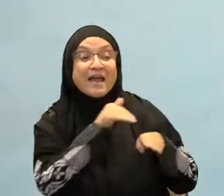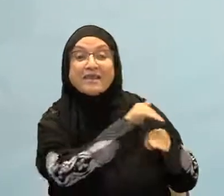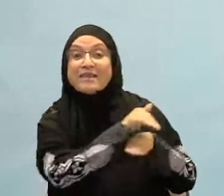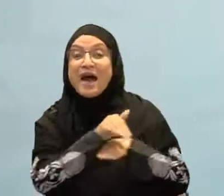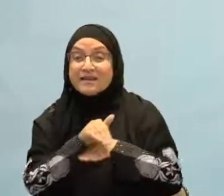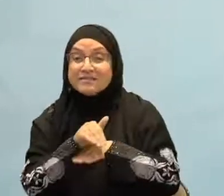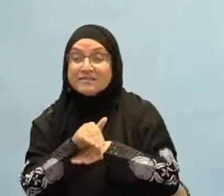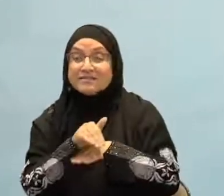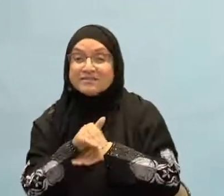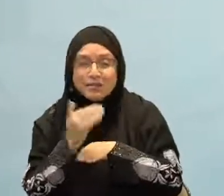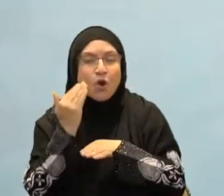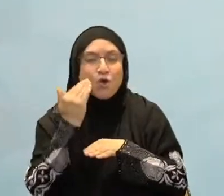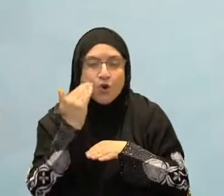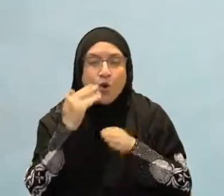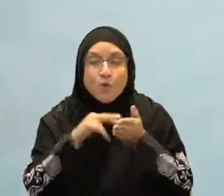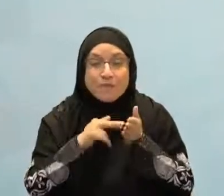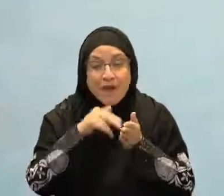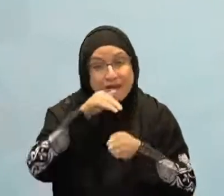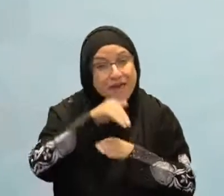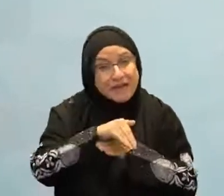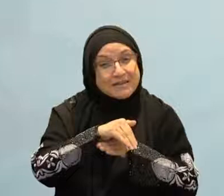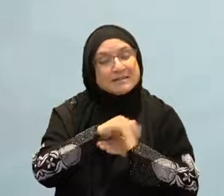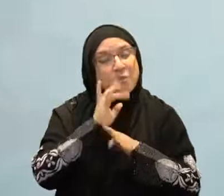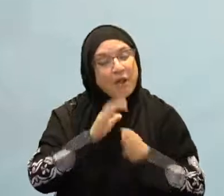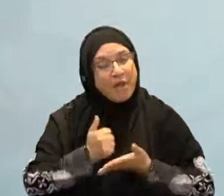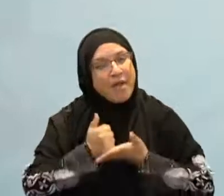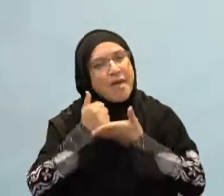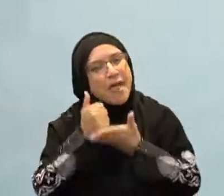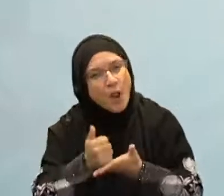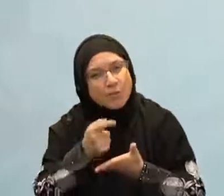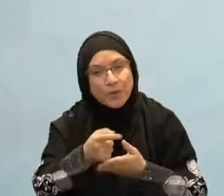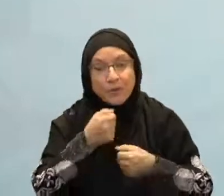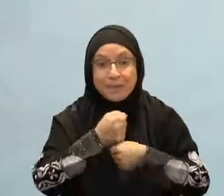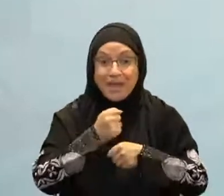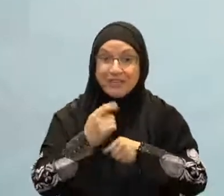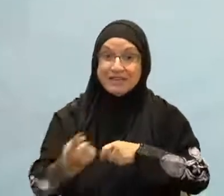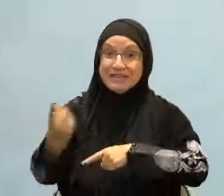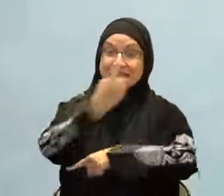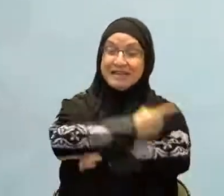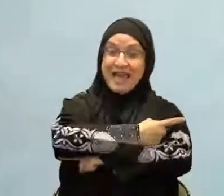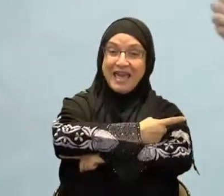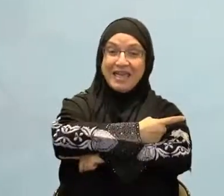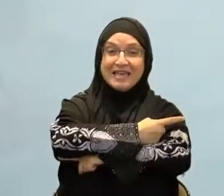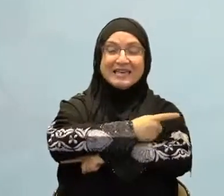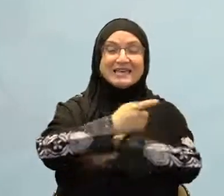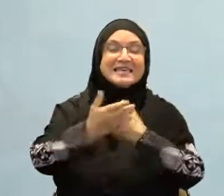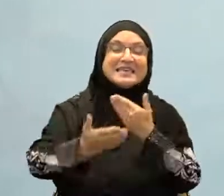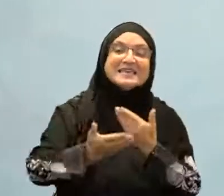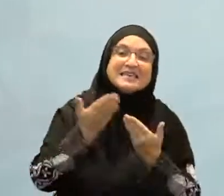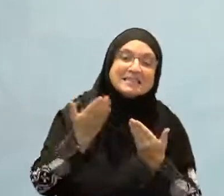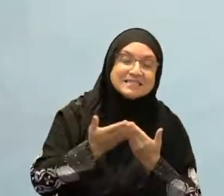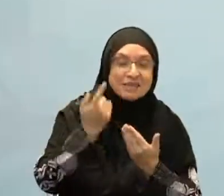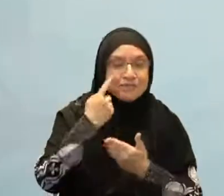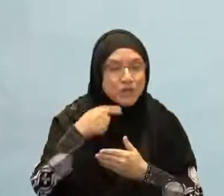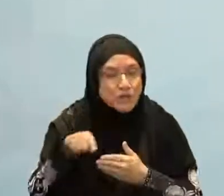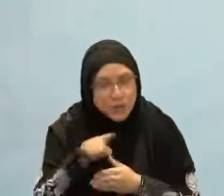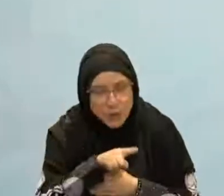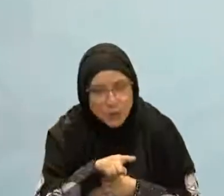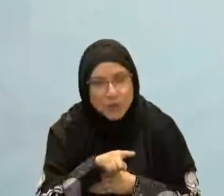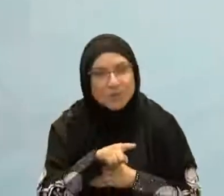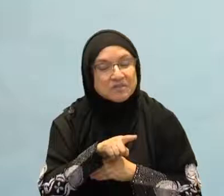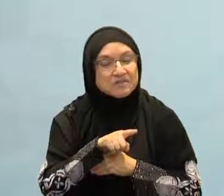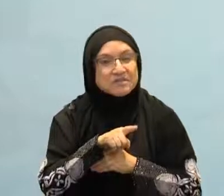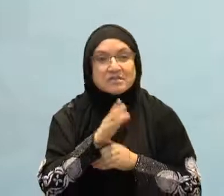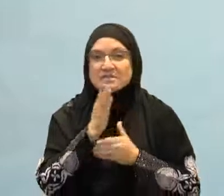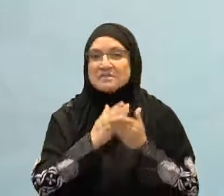20, 25 minutes a day. But don't do it all at one time because you need to break up your mindfulness meditation throughout the day because